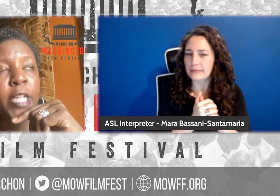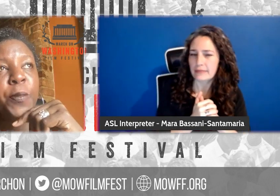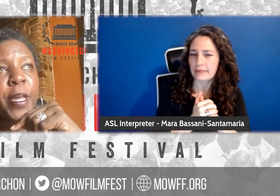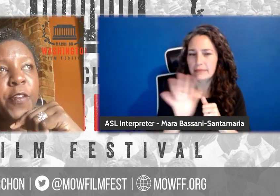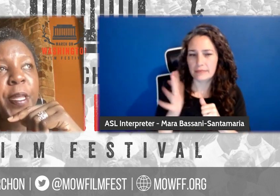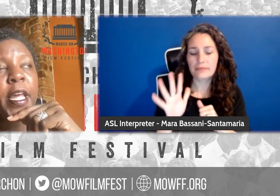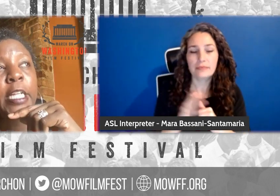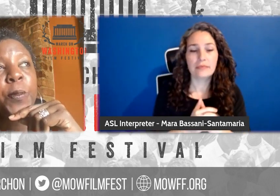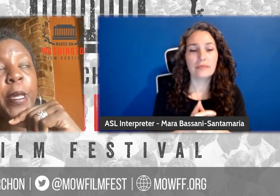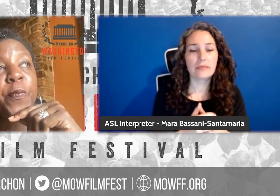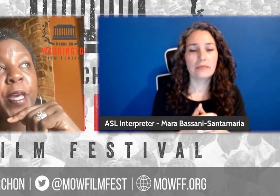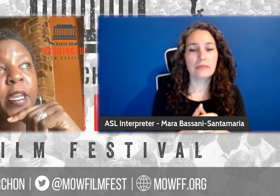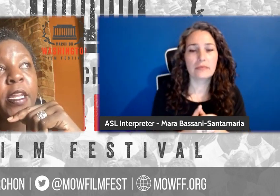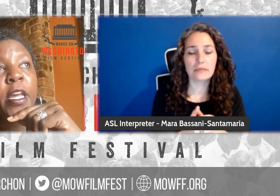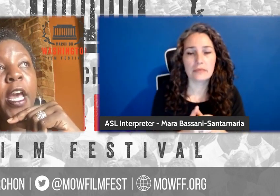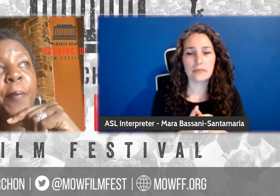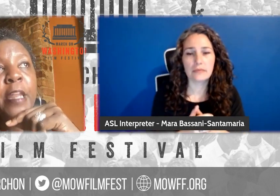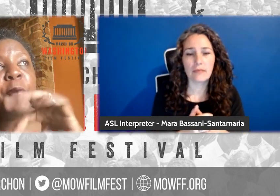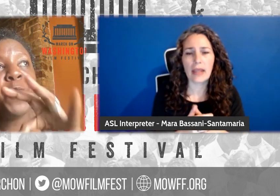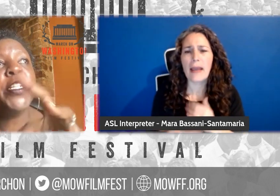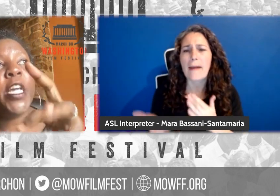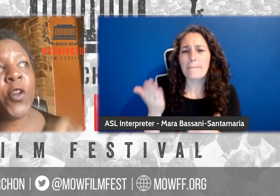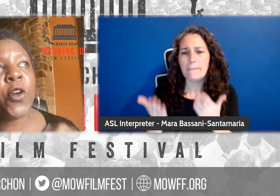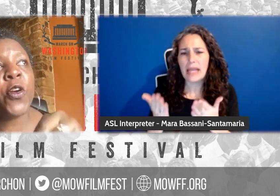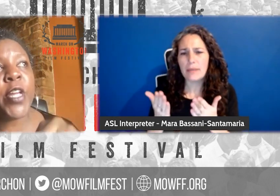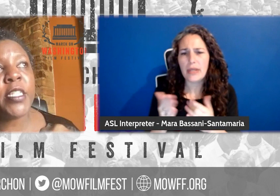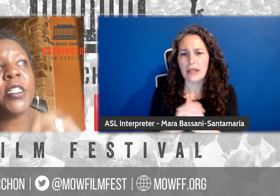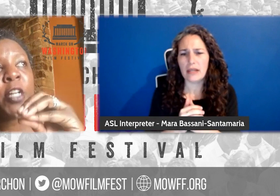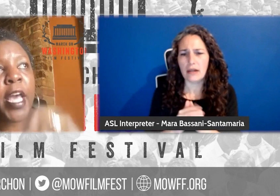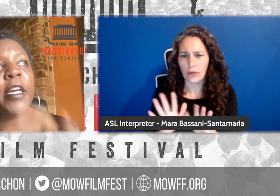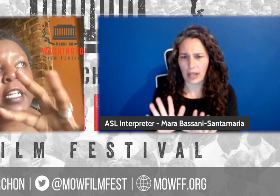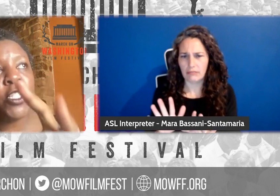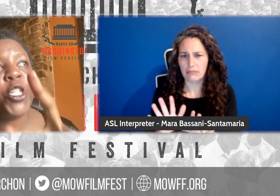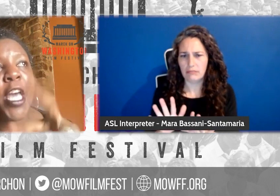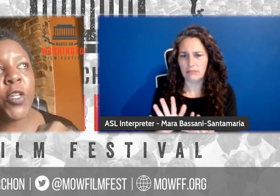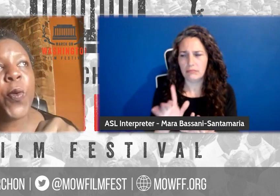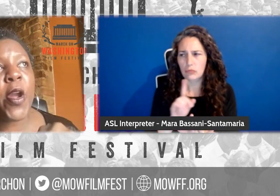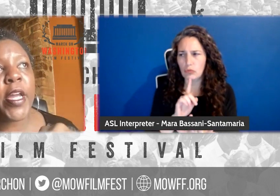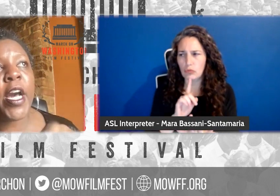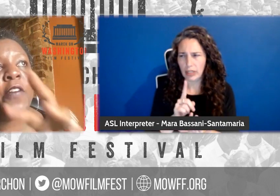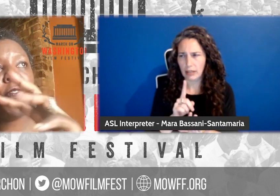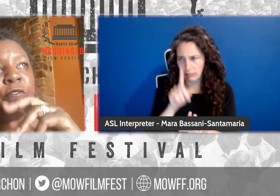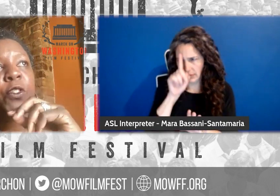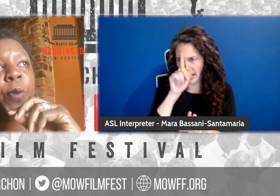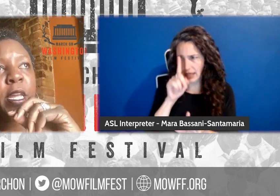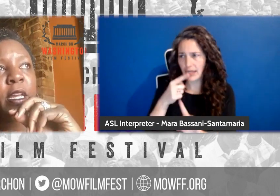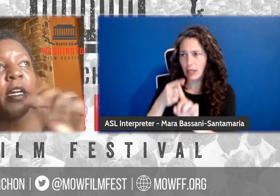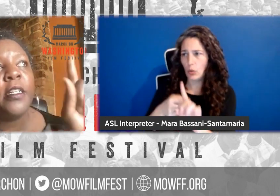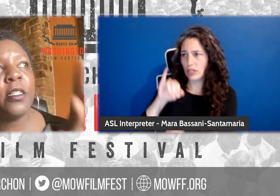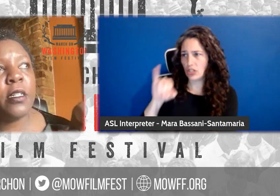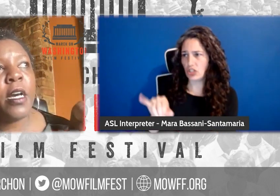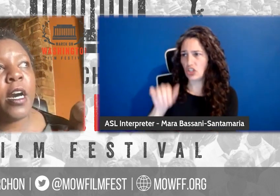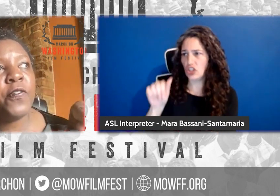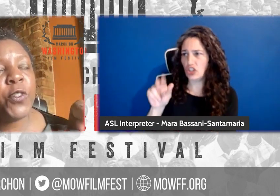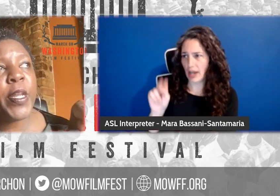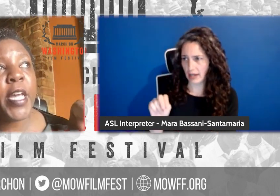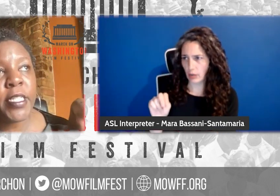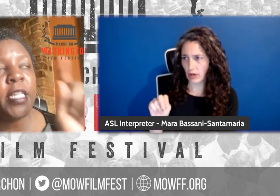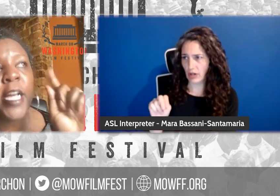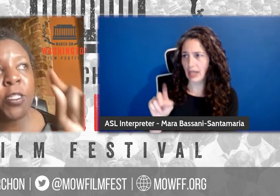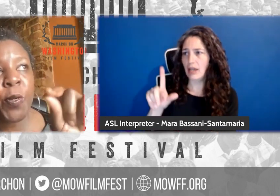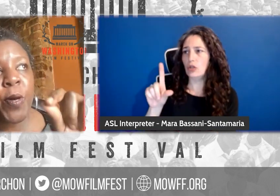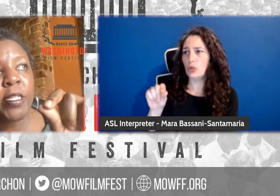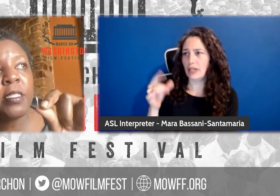So it actually might've been, it might've been really in earnest. Okay. In January of 20 of